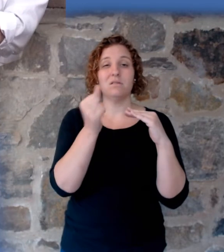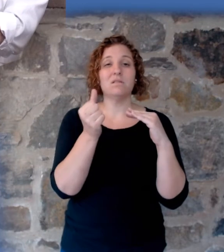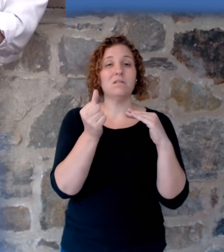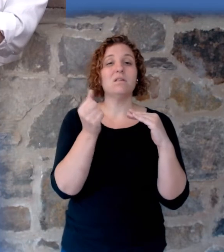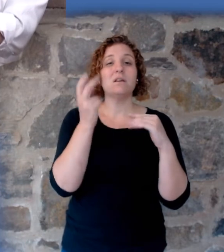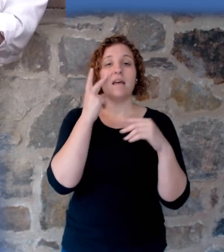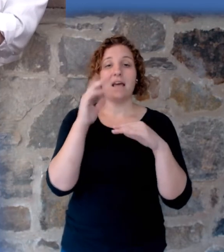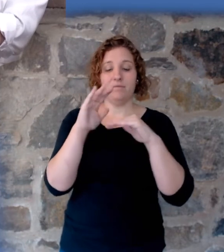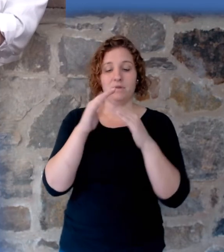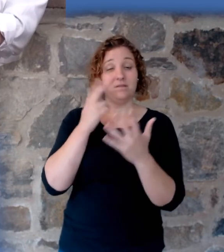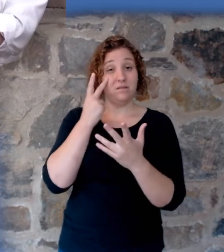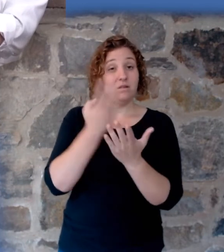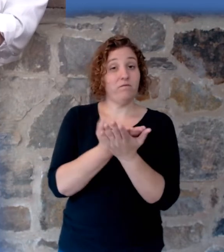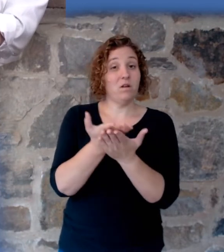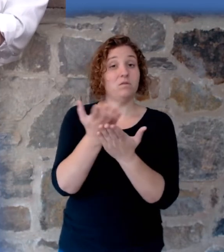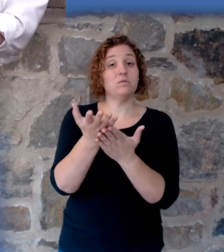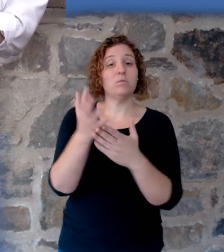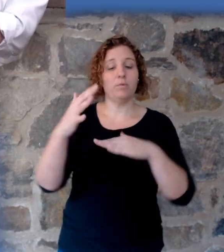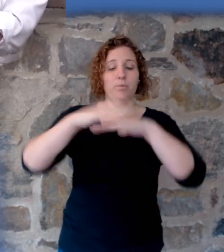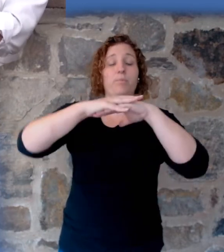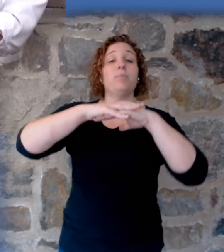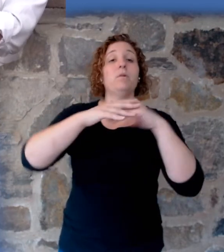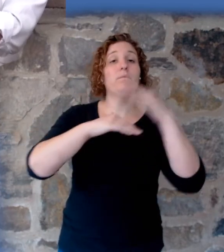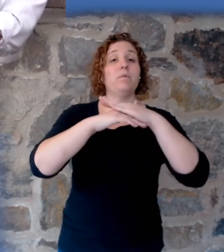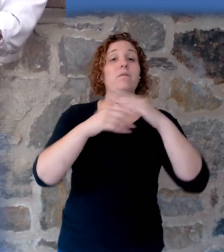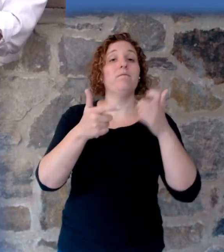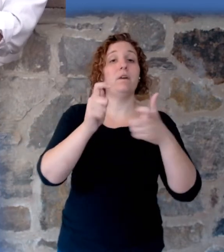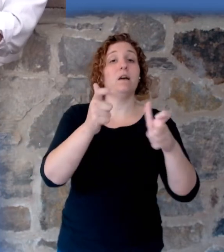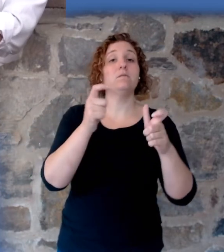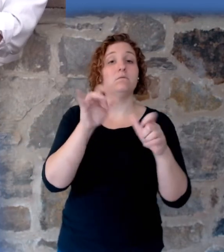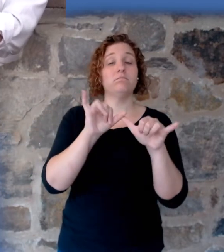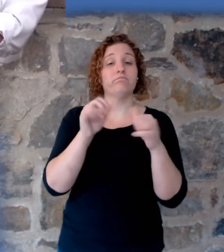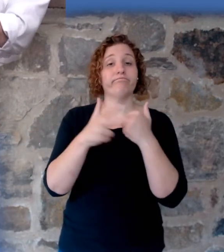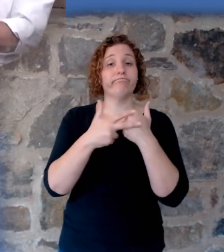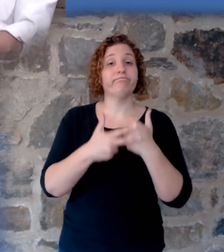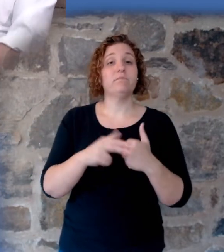to be kept as a fossil. Time doesn't fit that.